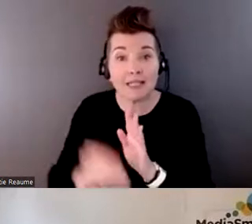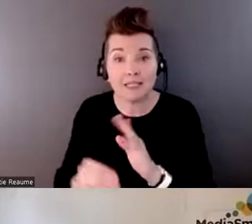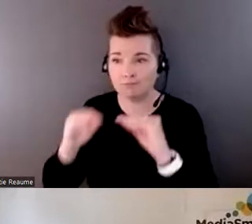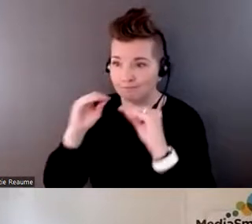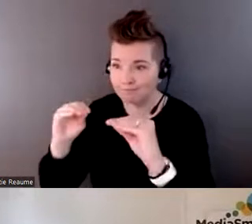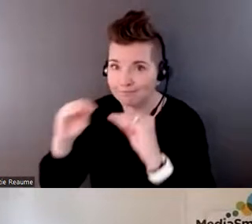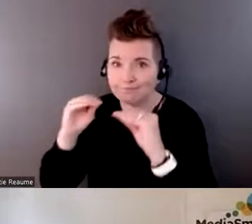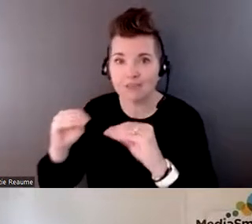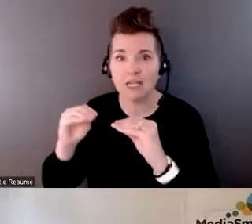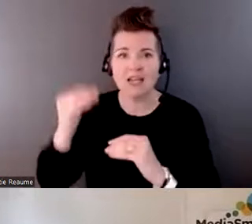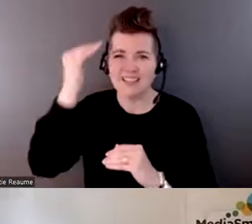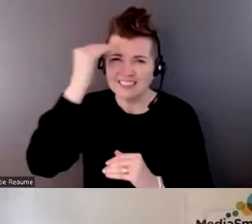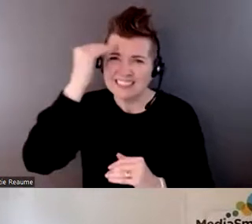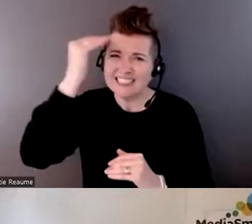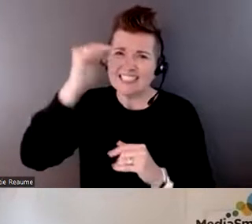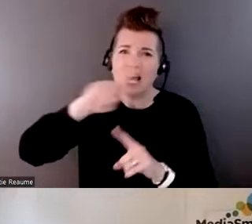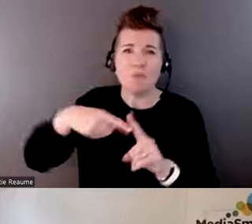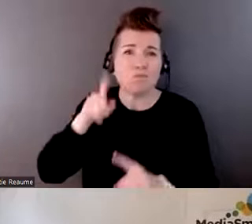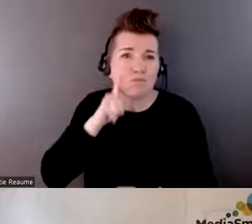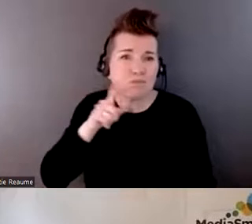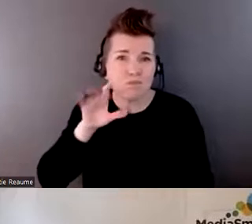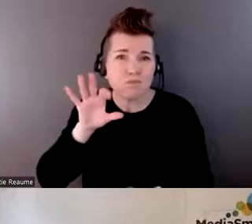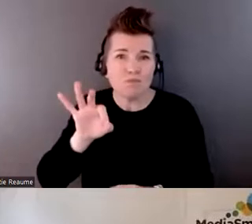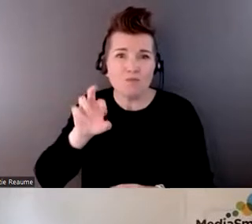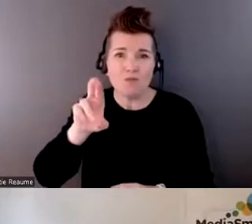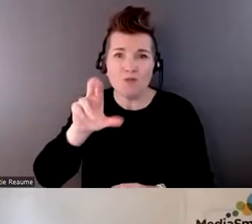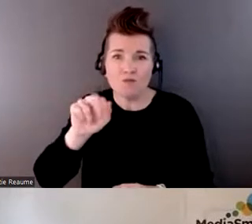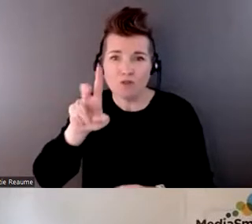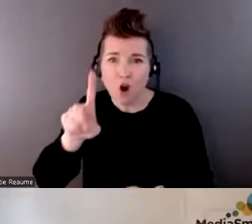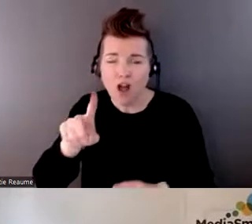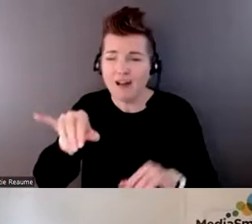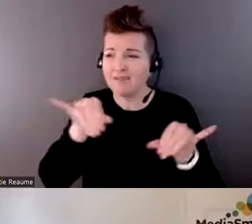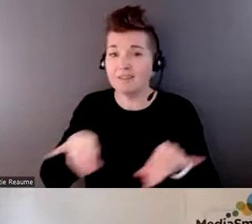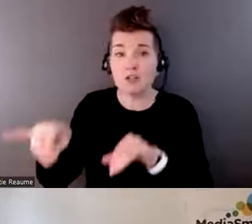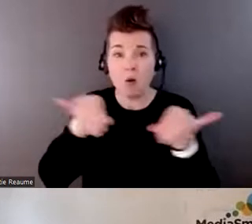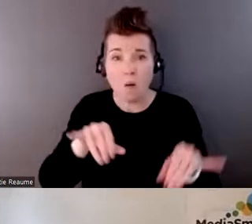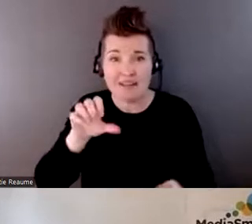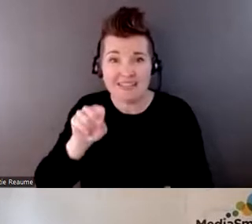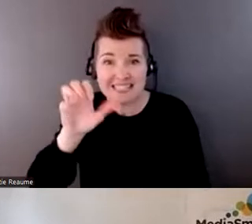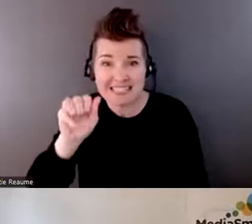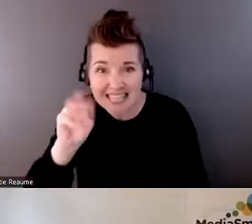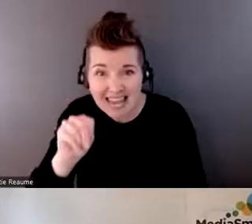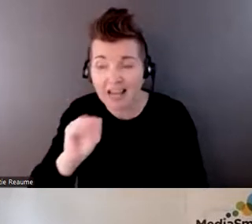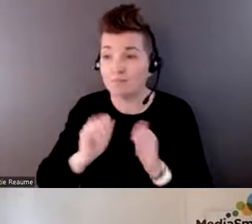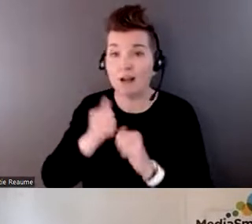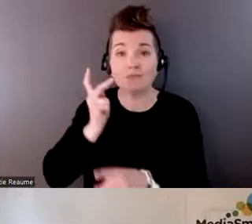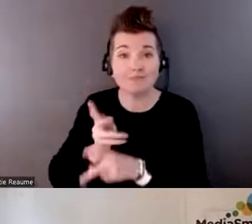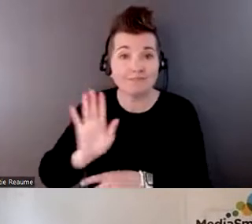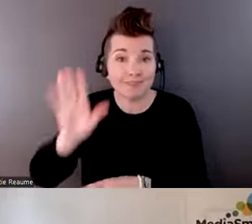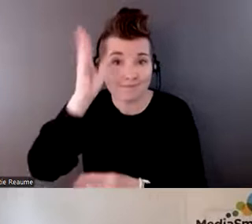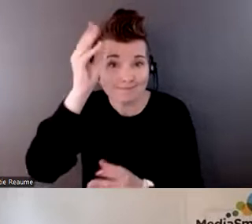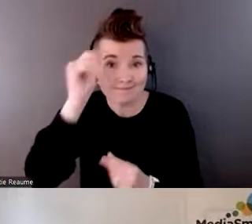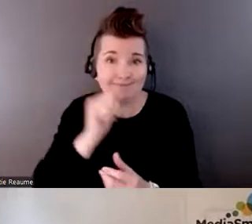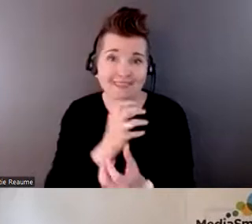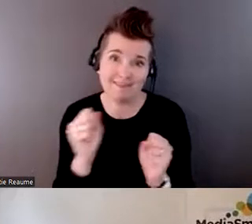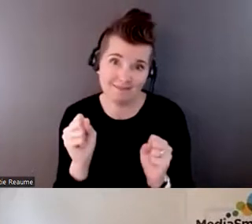of common scams and how to keep your personal information safe. And so in terms of the social